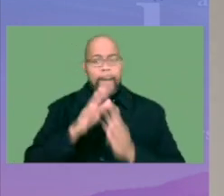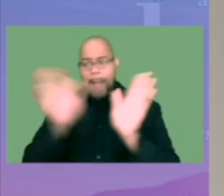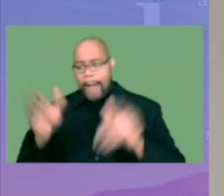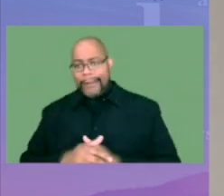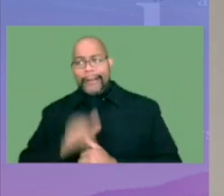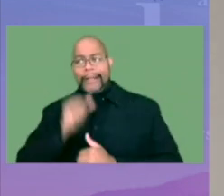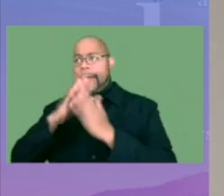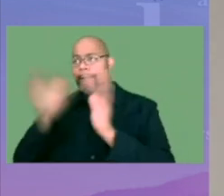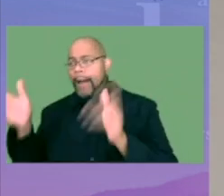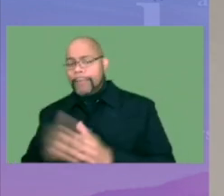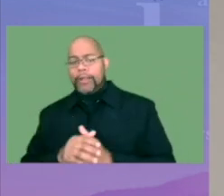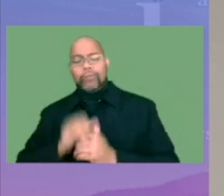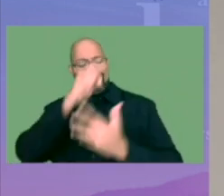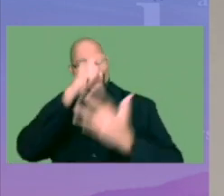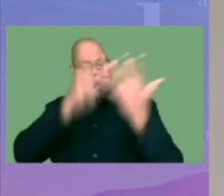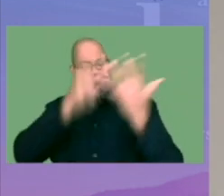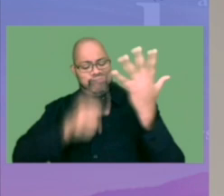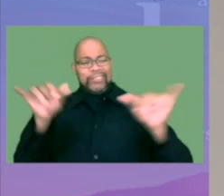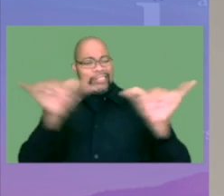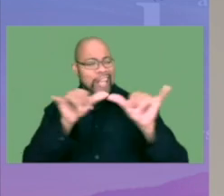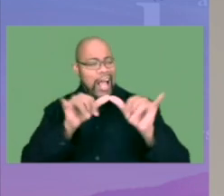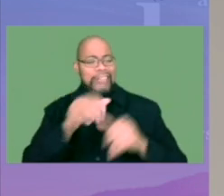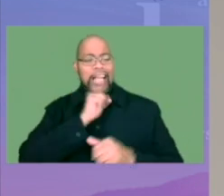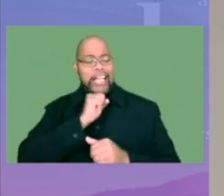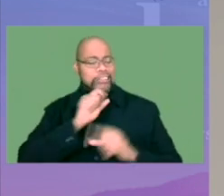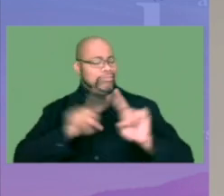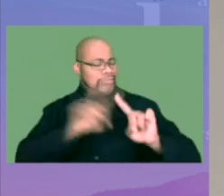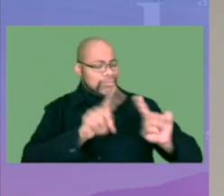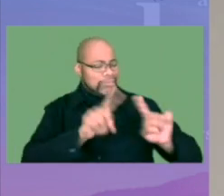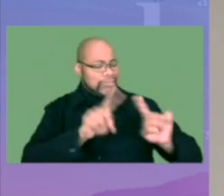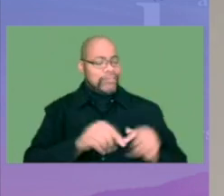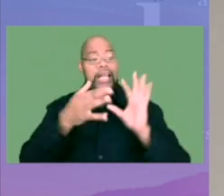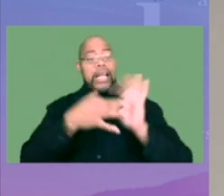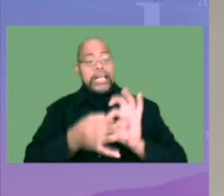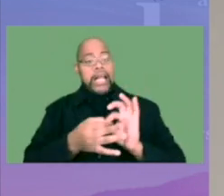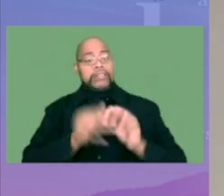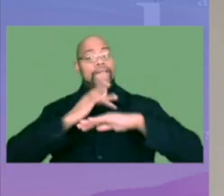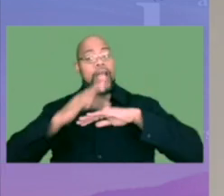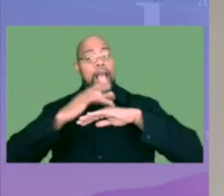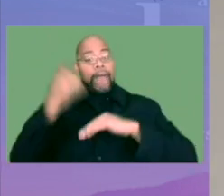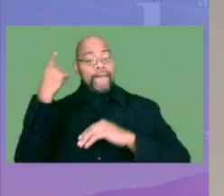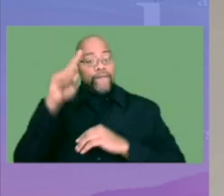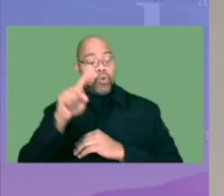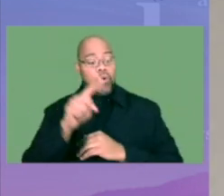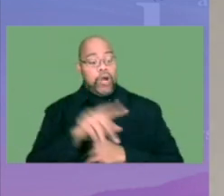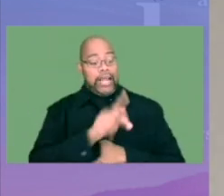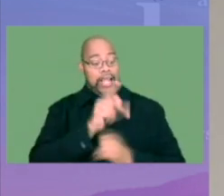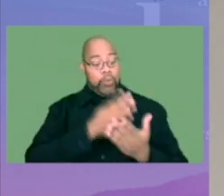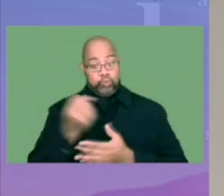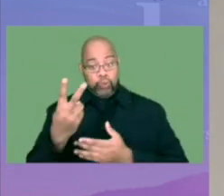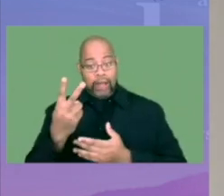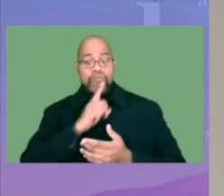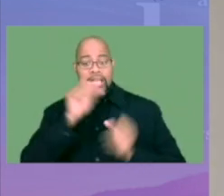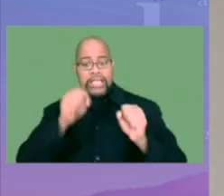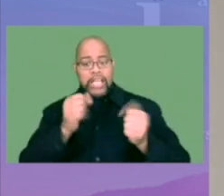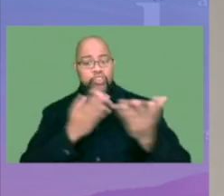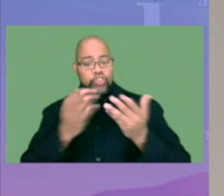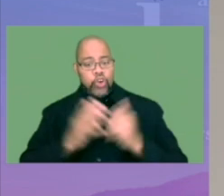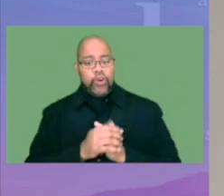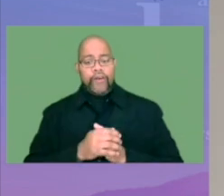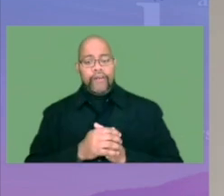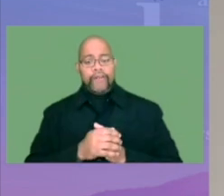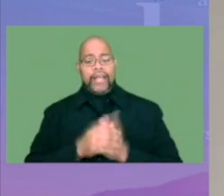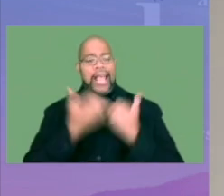public schools, non-public schools, all varying sizes and age groups. CityConnects is available for K-12, so we can really serve